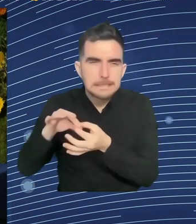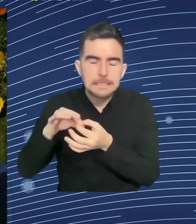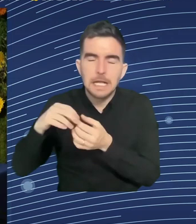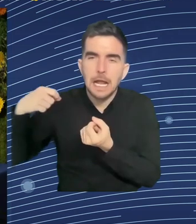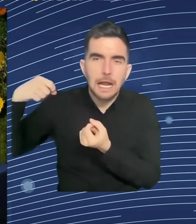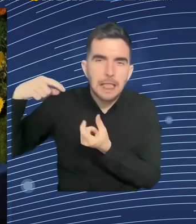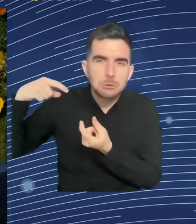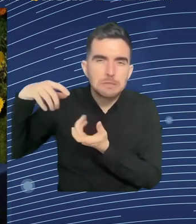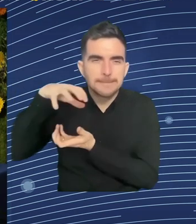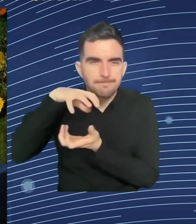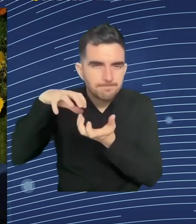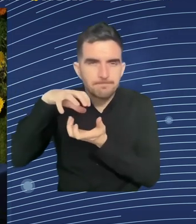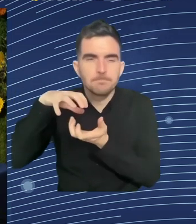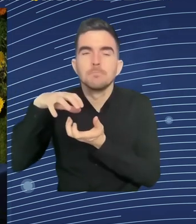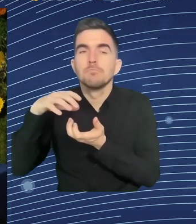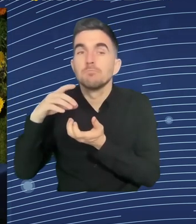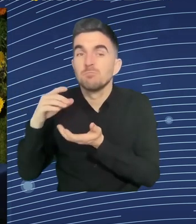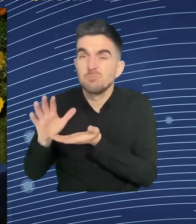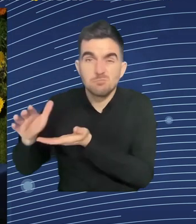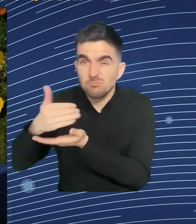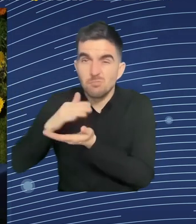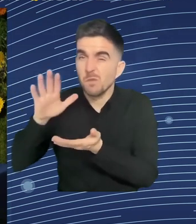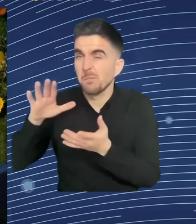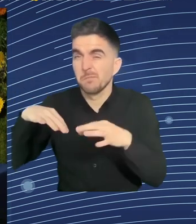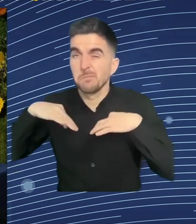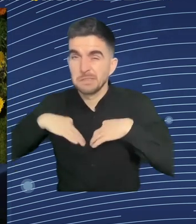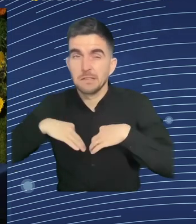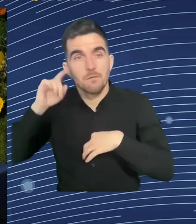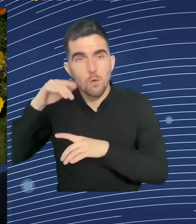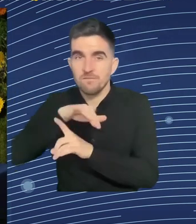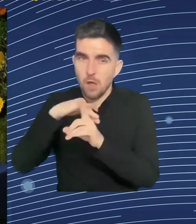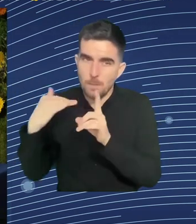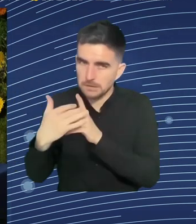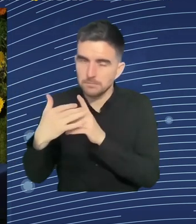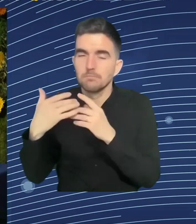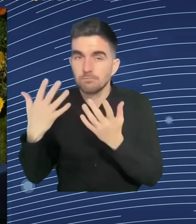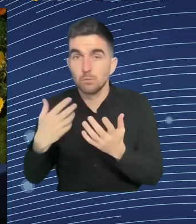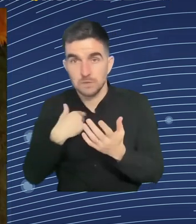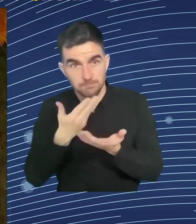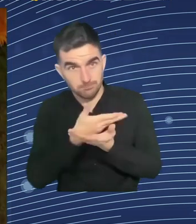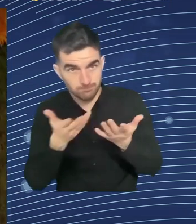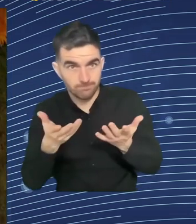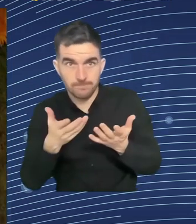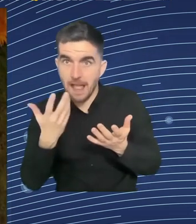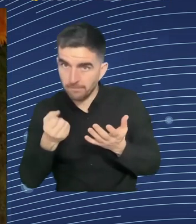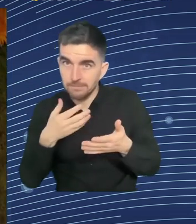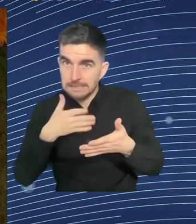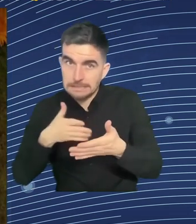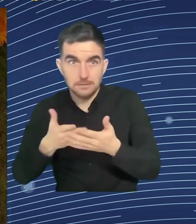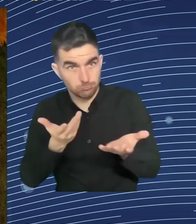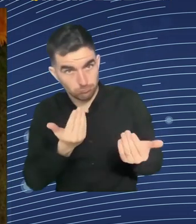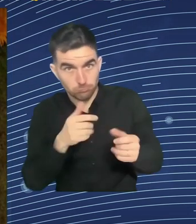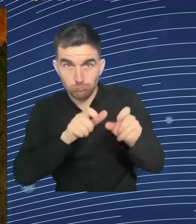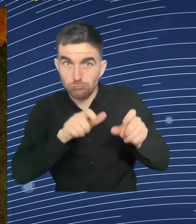make some application of this data towards the common good. What's your favorite application and what did it do? My favorite